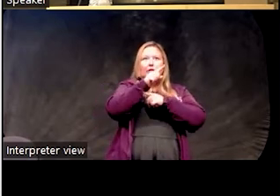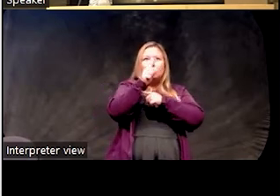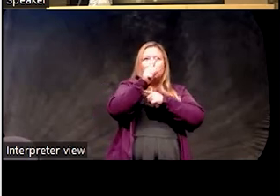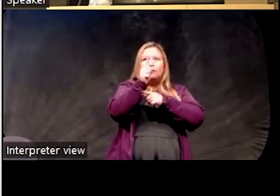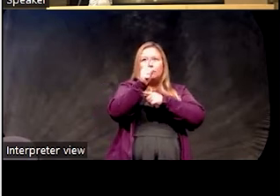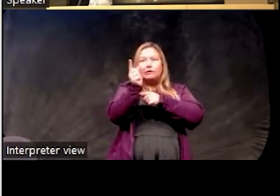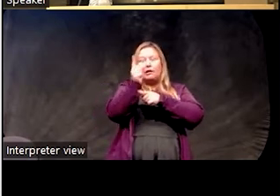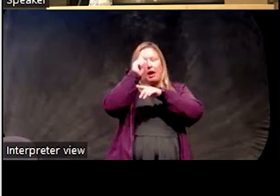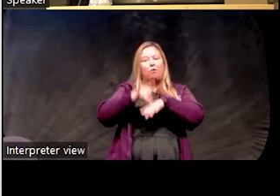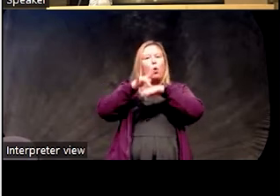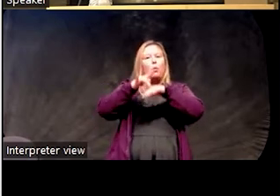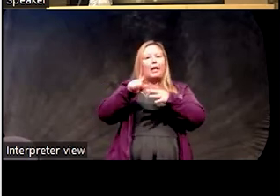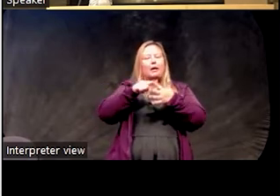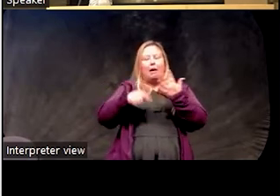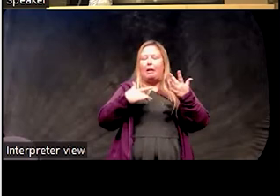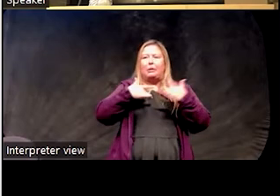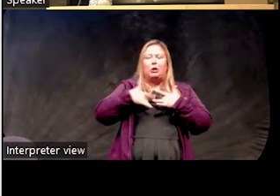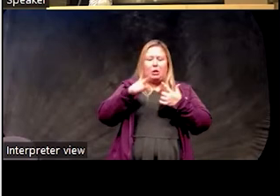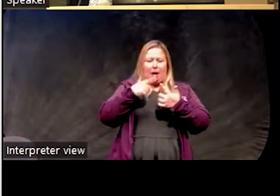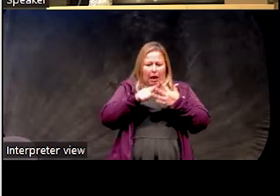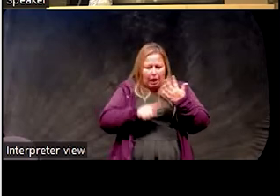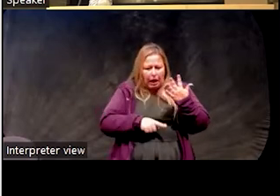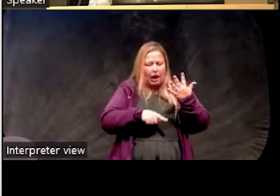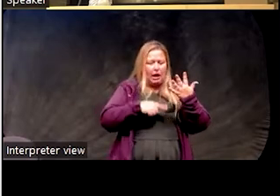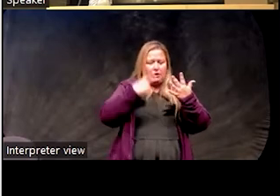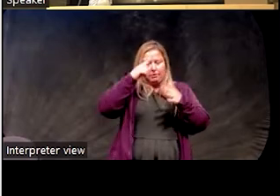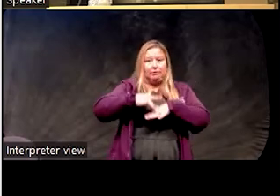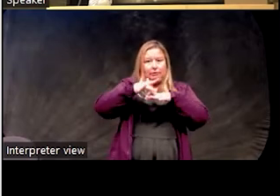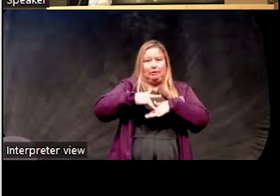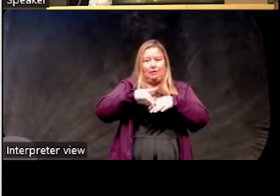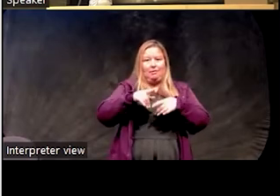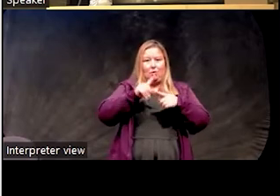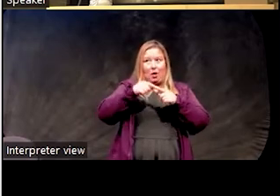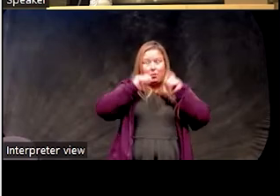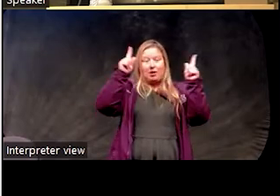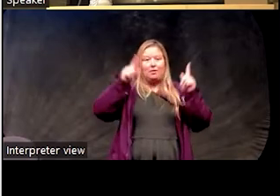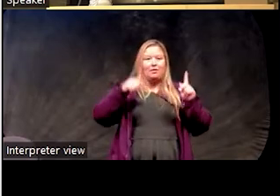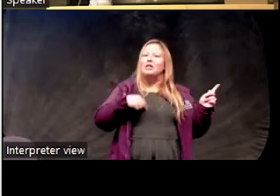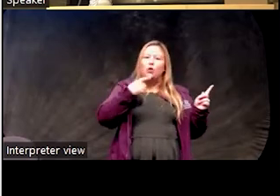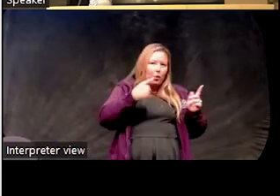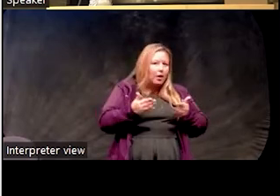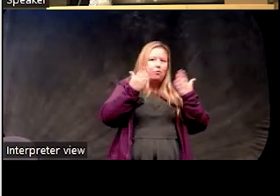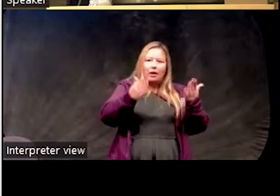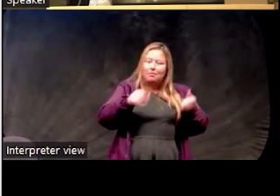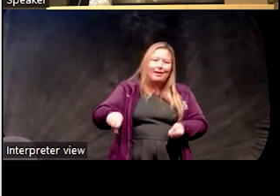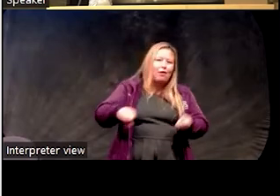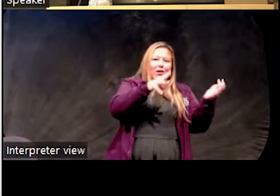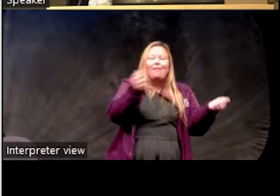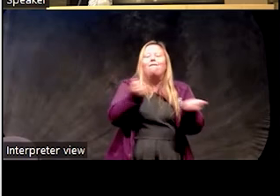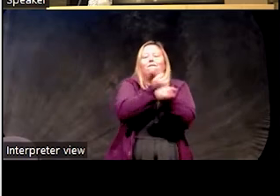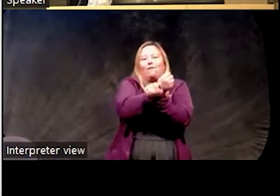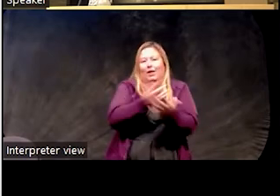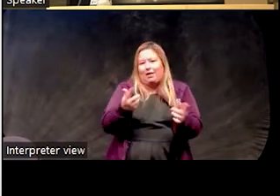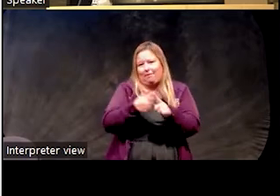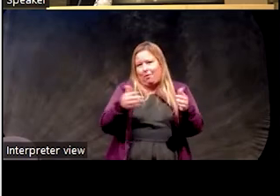They're ruminating about things that they worry about. And so what we do is tell them, remove all those things from your room, right?